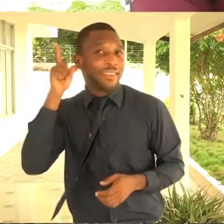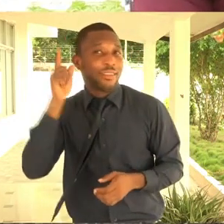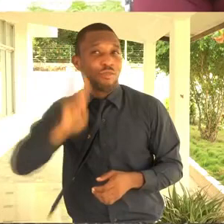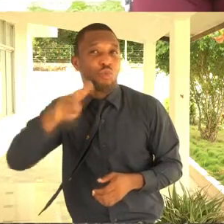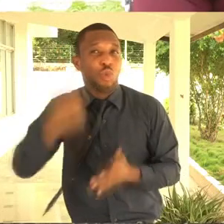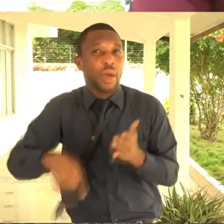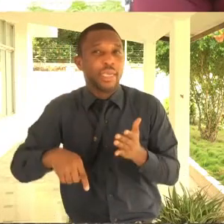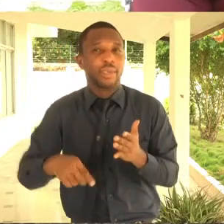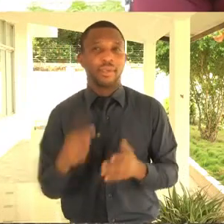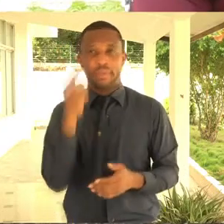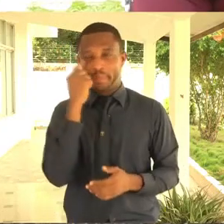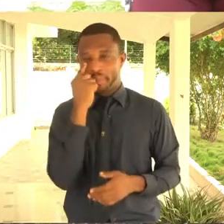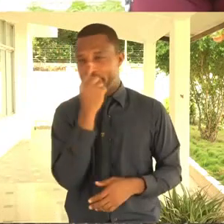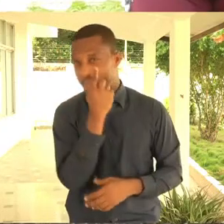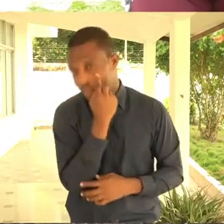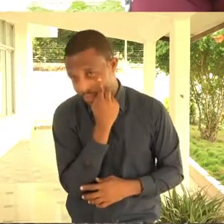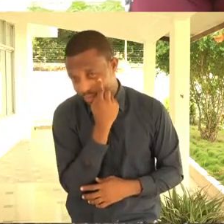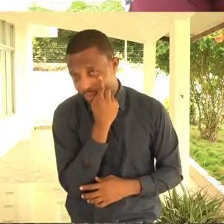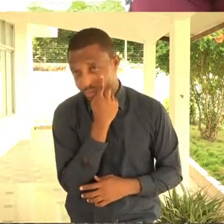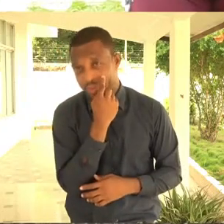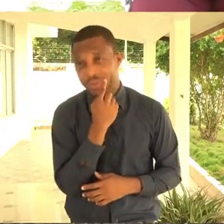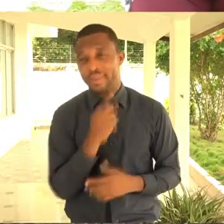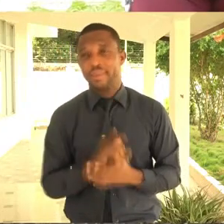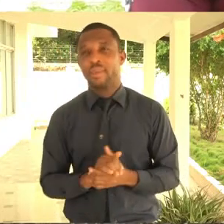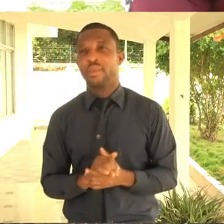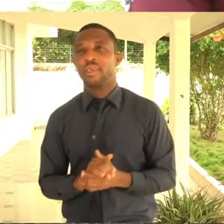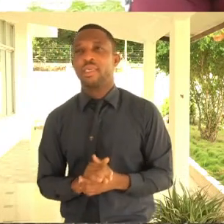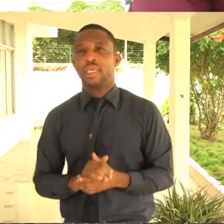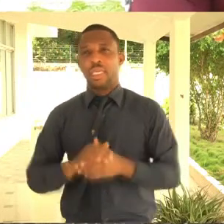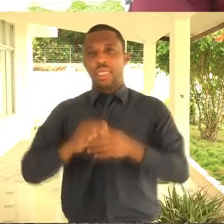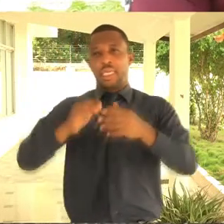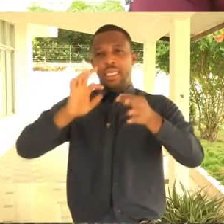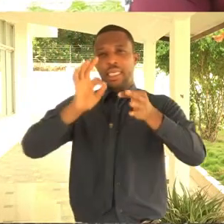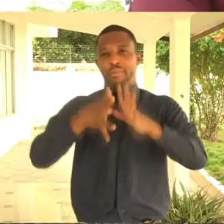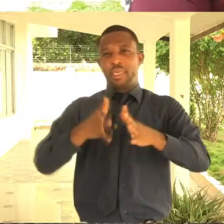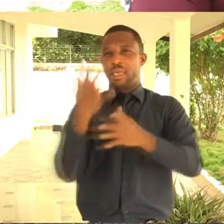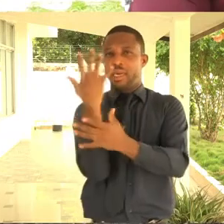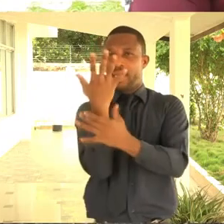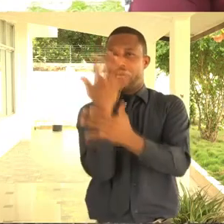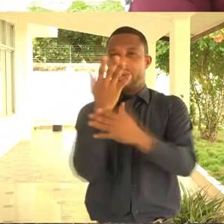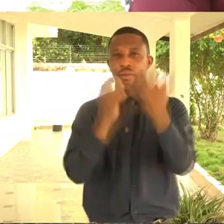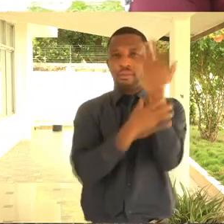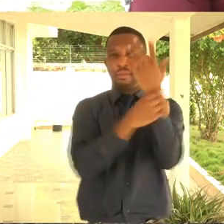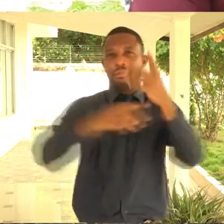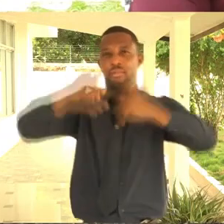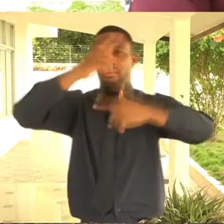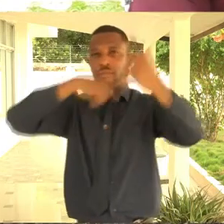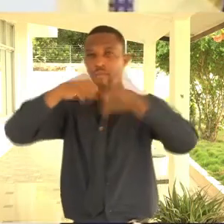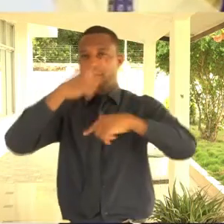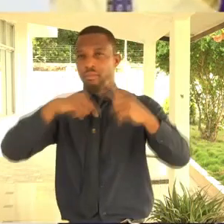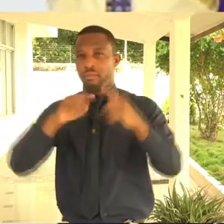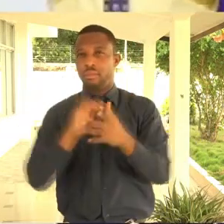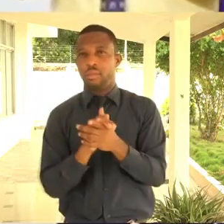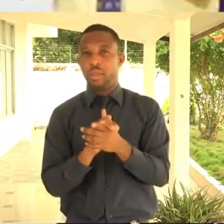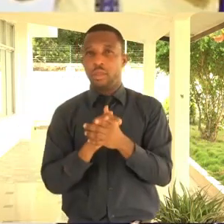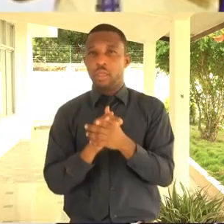they listen with their eyes and they respond with our hands, sometimes some of them lipread. So